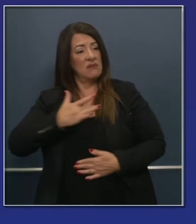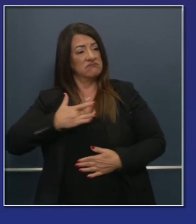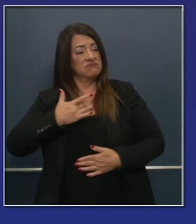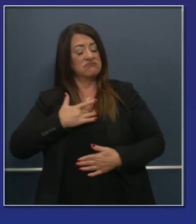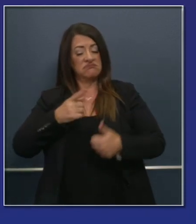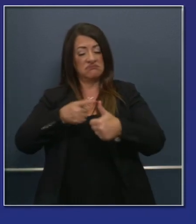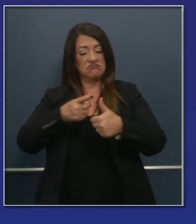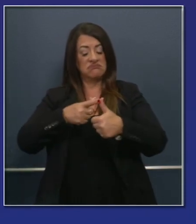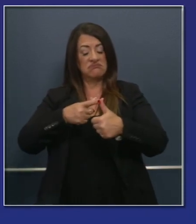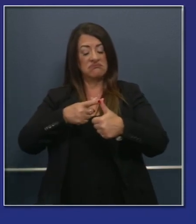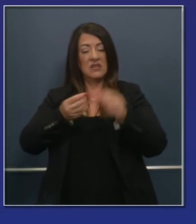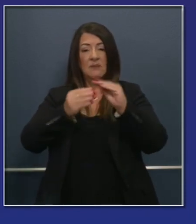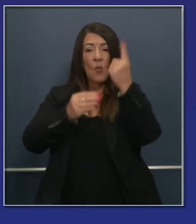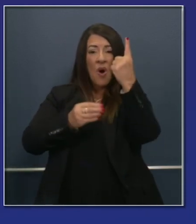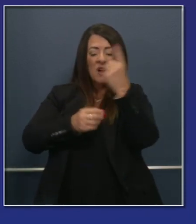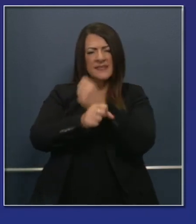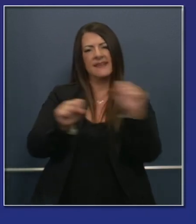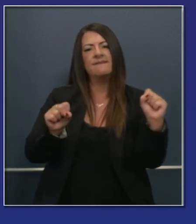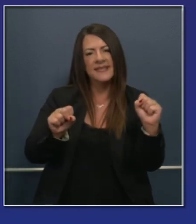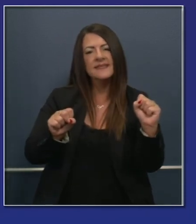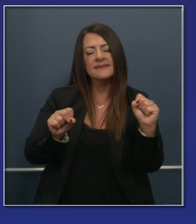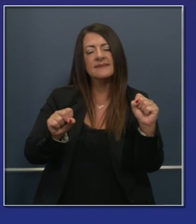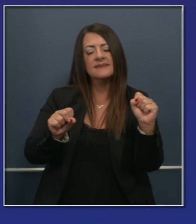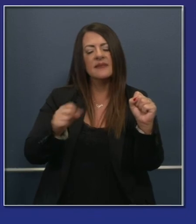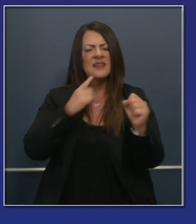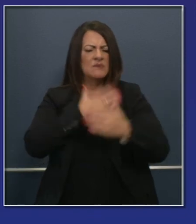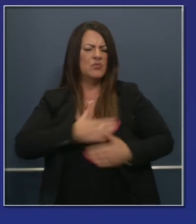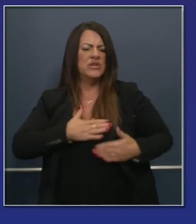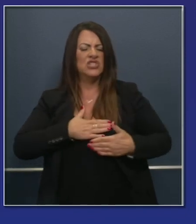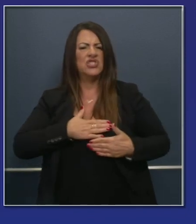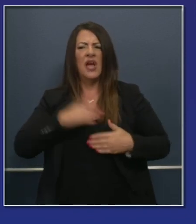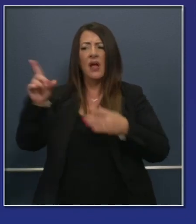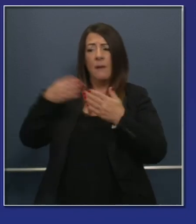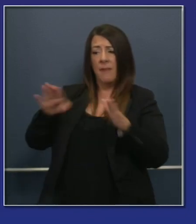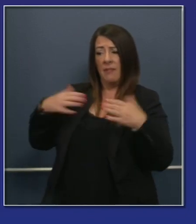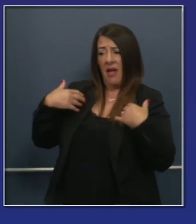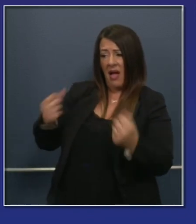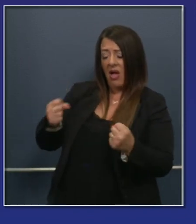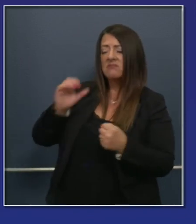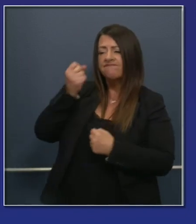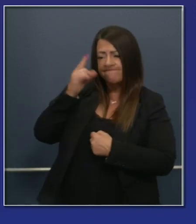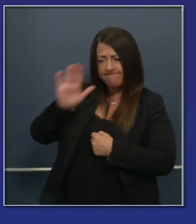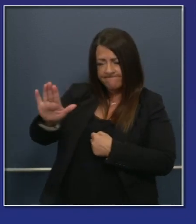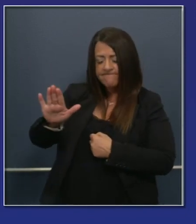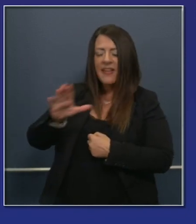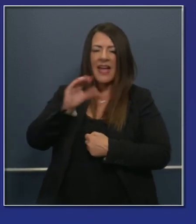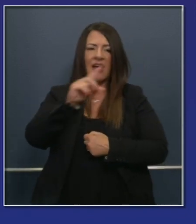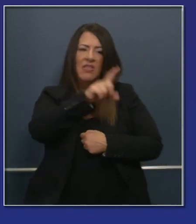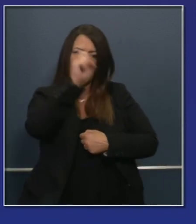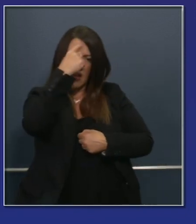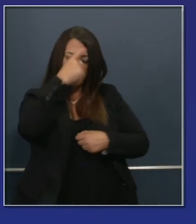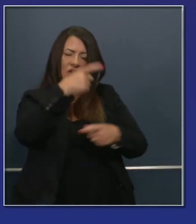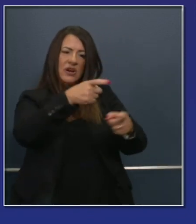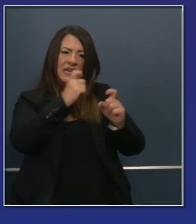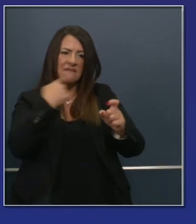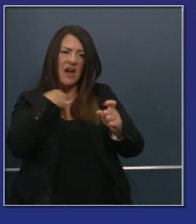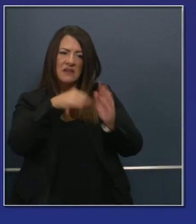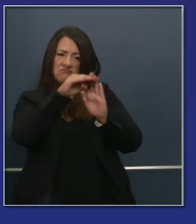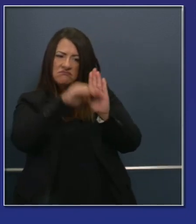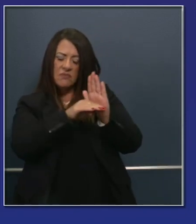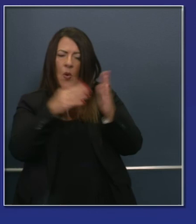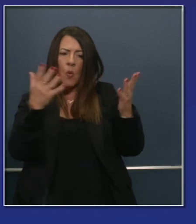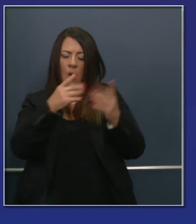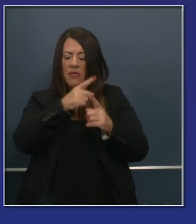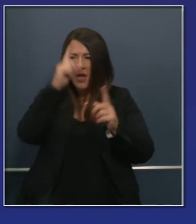One is safety. I appreciate that the Department of Public Health and the governor have given us a metric for when schools should be